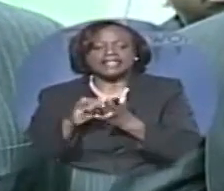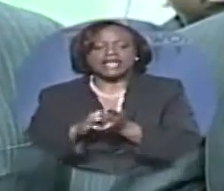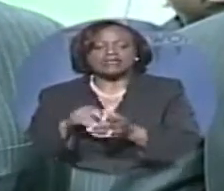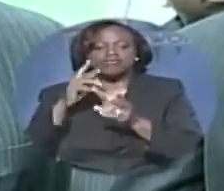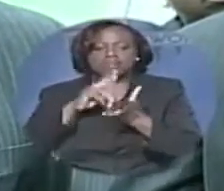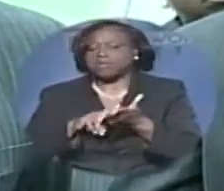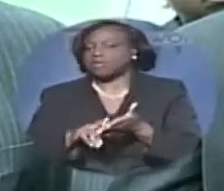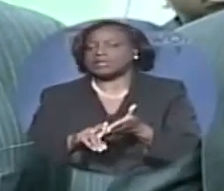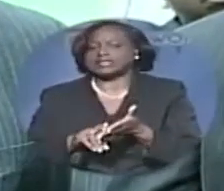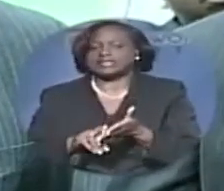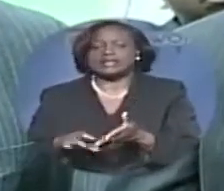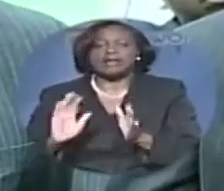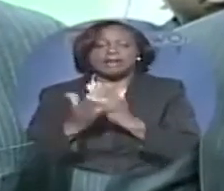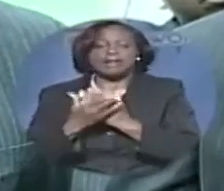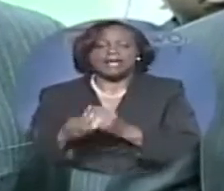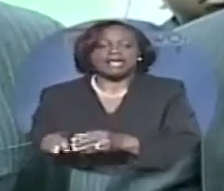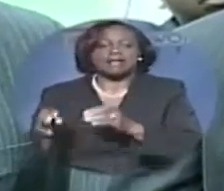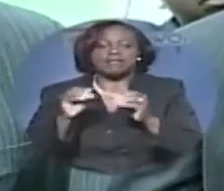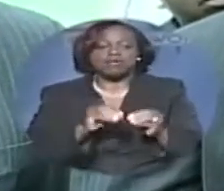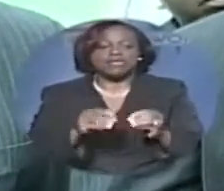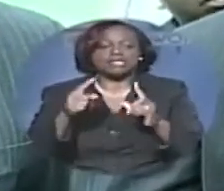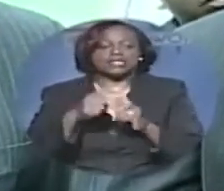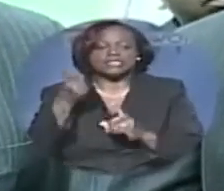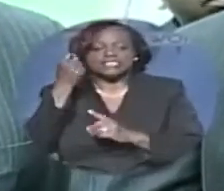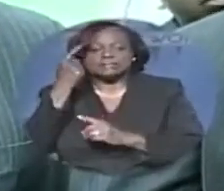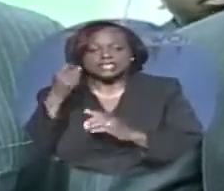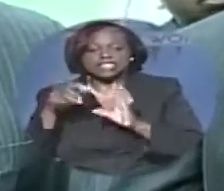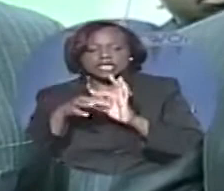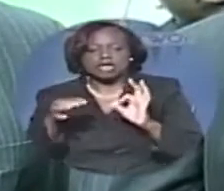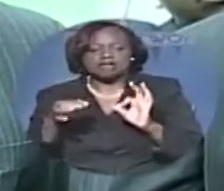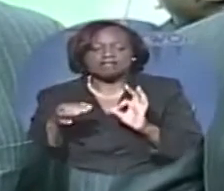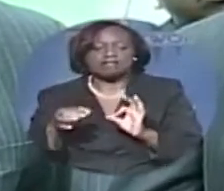moving to suspension of Parliament.